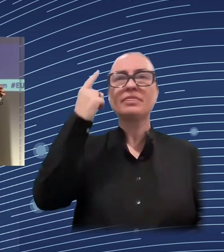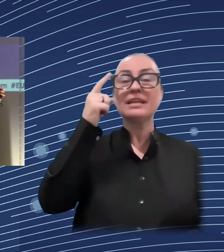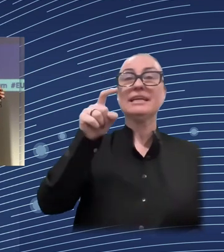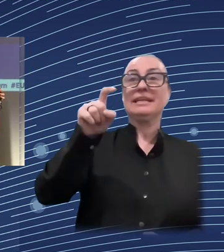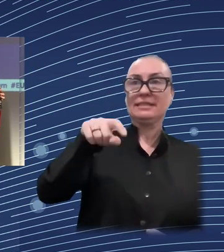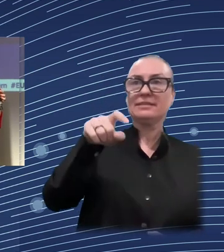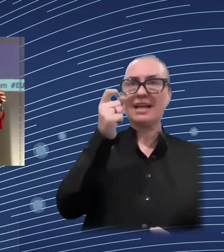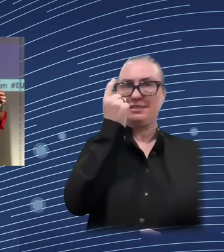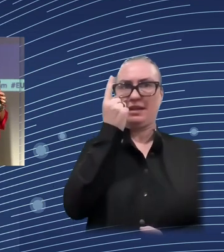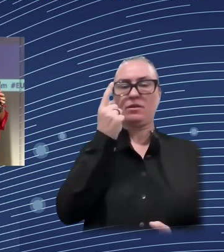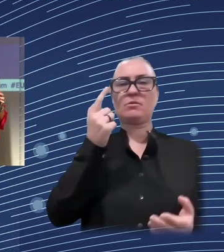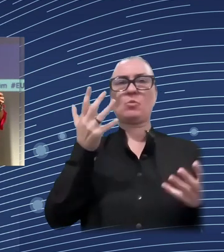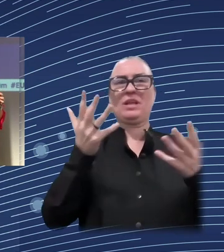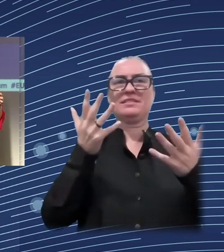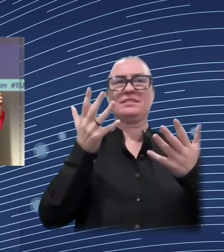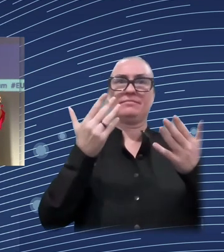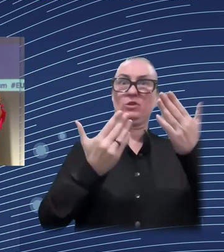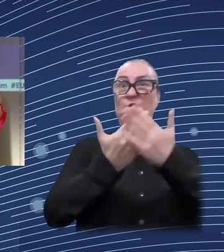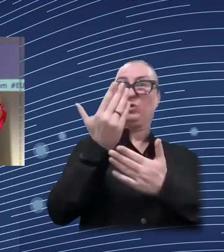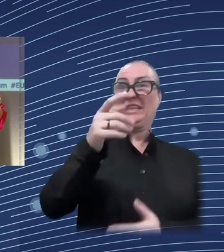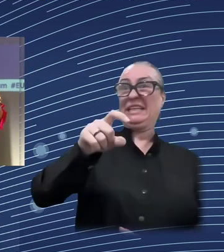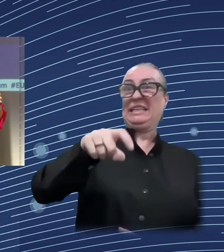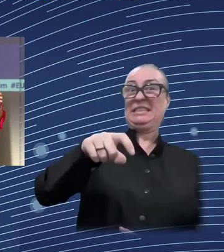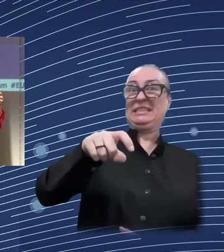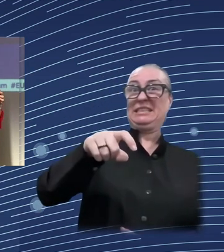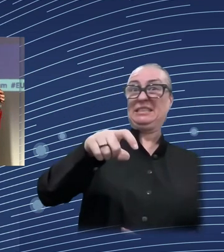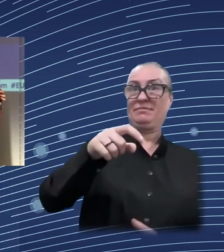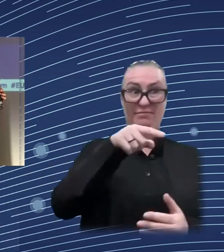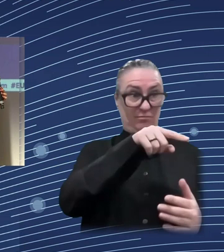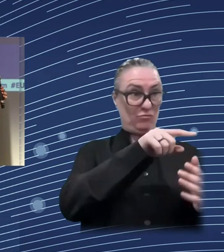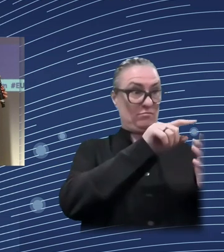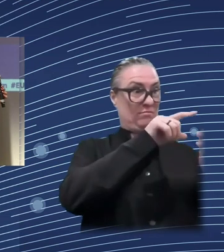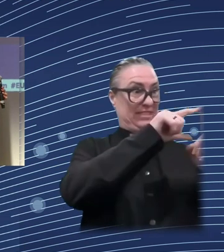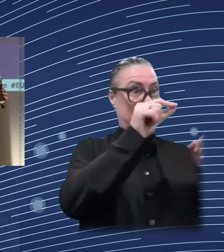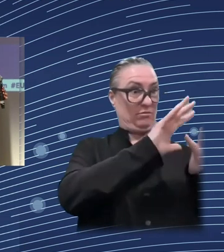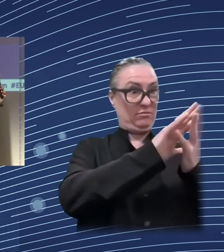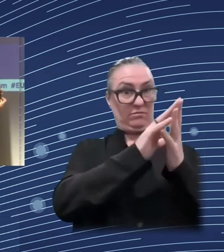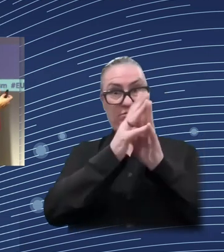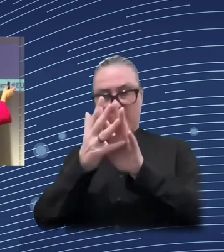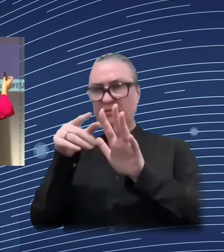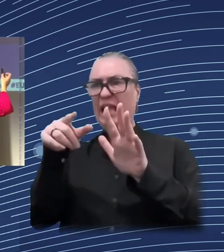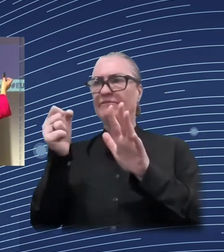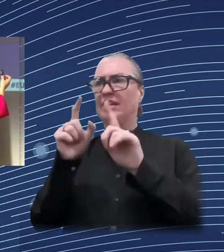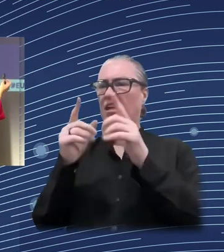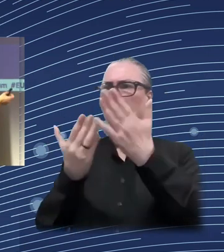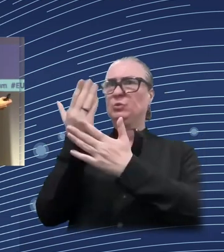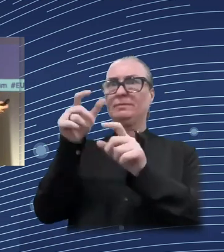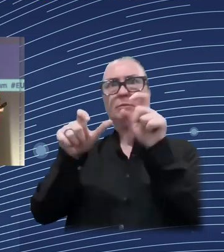on is the quality and the take-up. So, actually, that there is fruition of